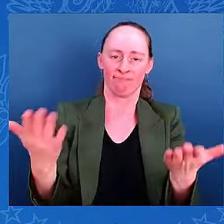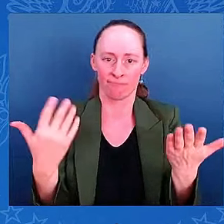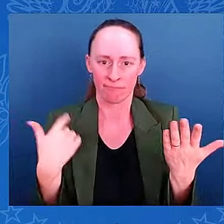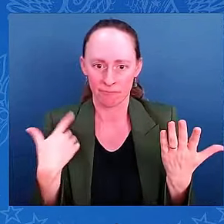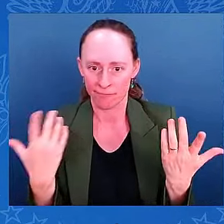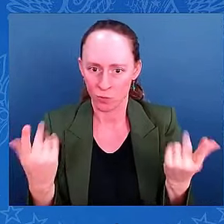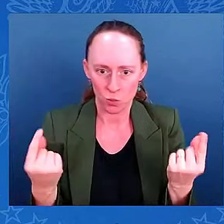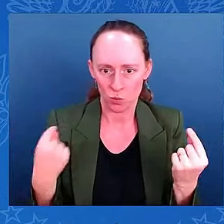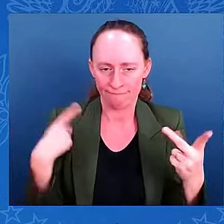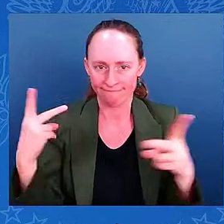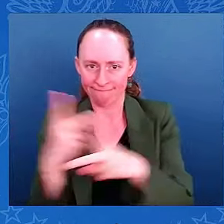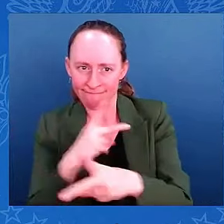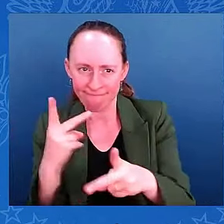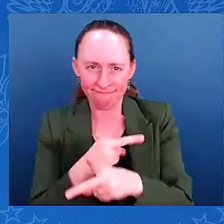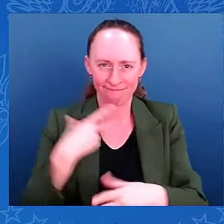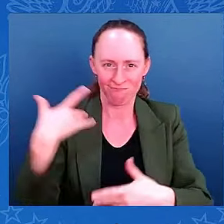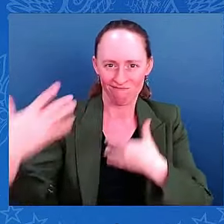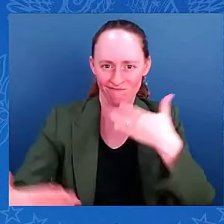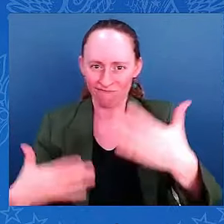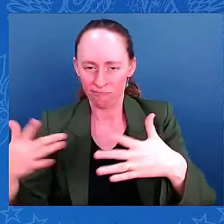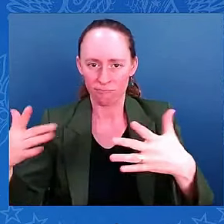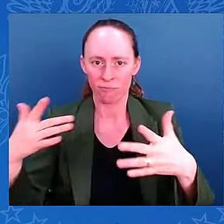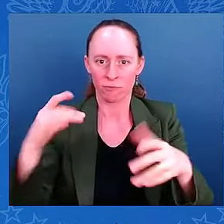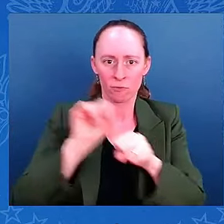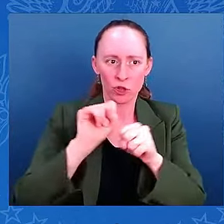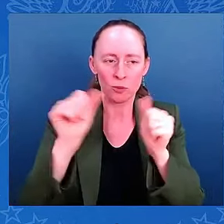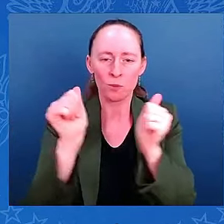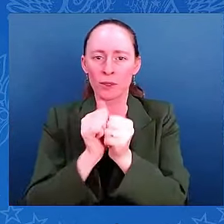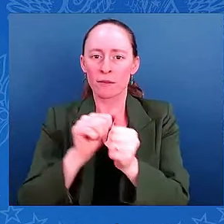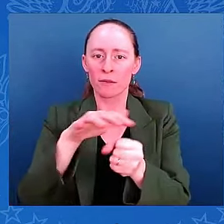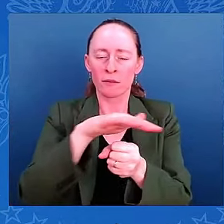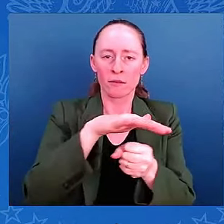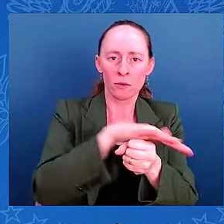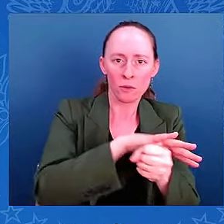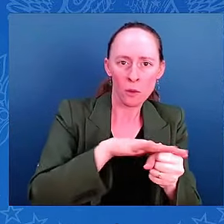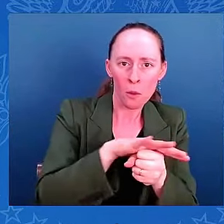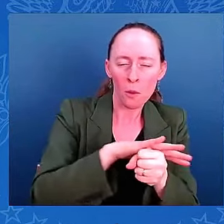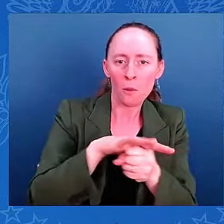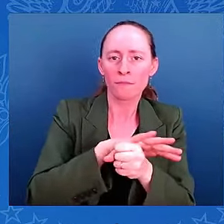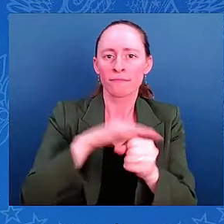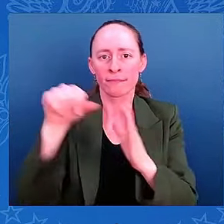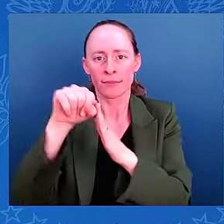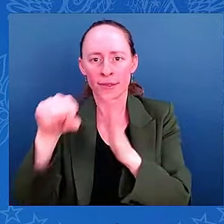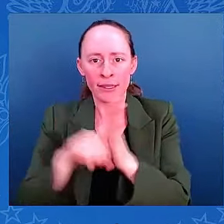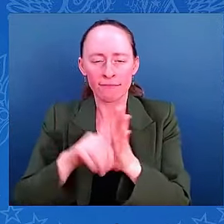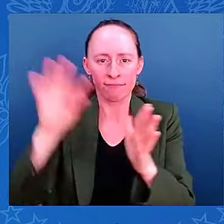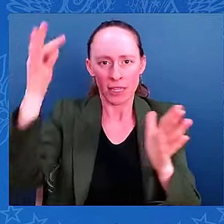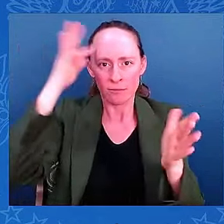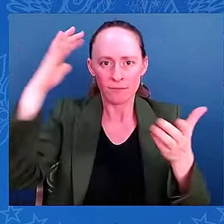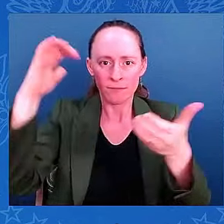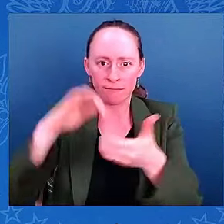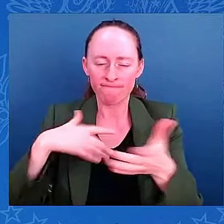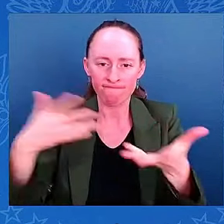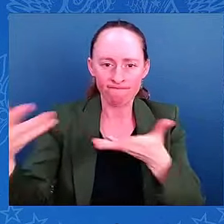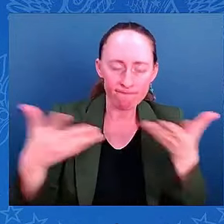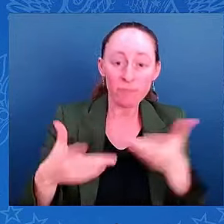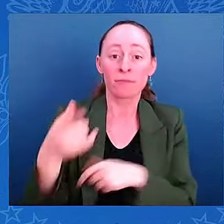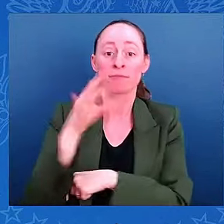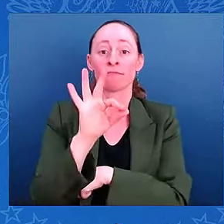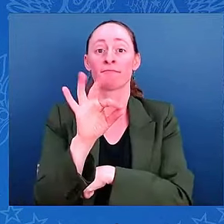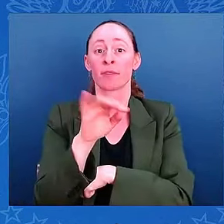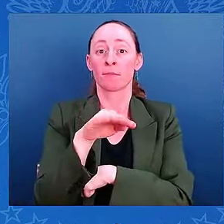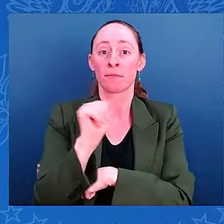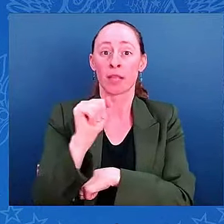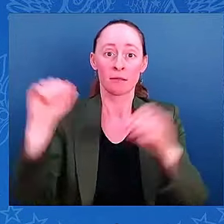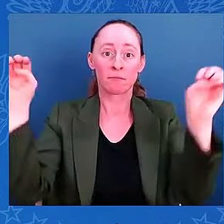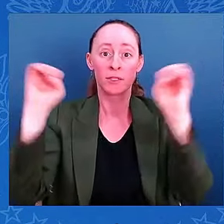Look, we actually have our scientists embedded with FEMA, the state and local emergency operations centers. And we also have our scientists